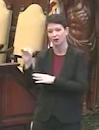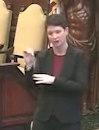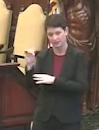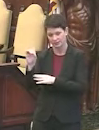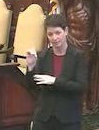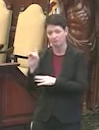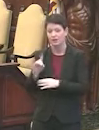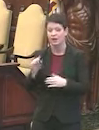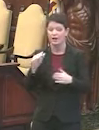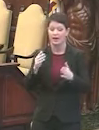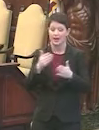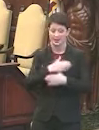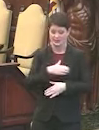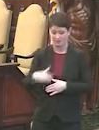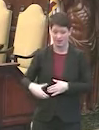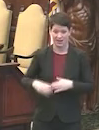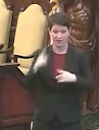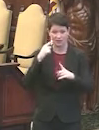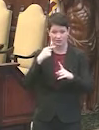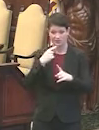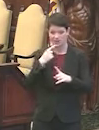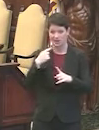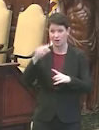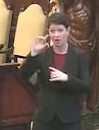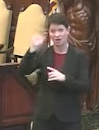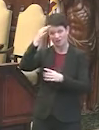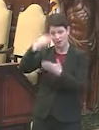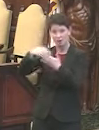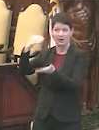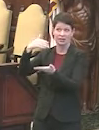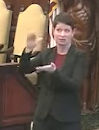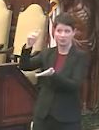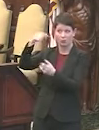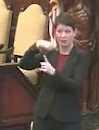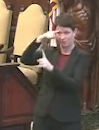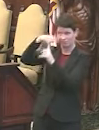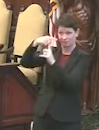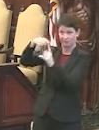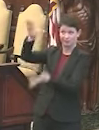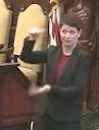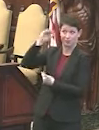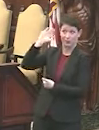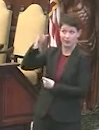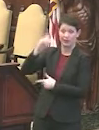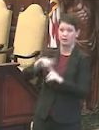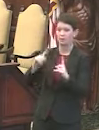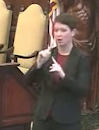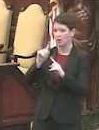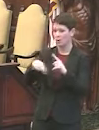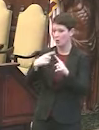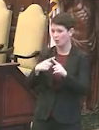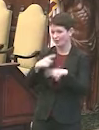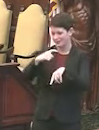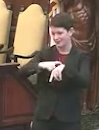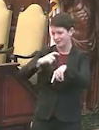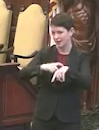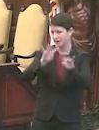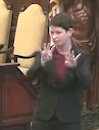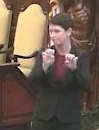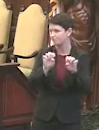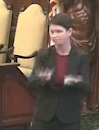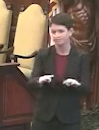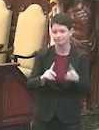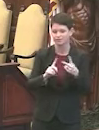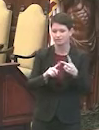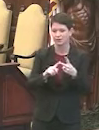and as the mayor mentioned, you know, we're optimistic about federal funding, uh, being able to come in, but we still don't know about the timing about